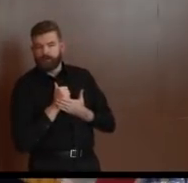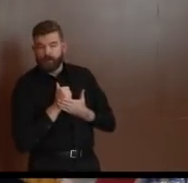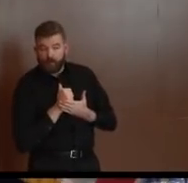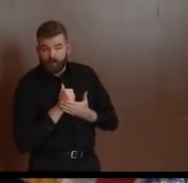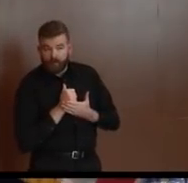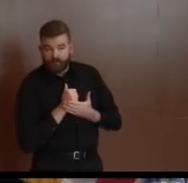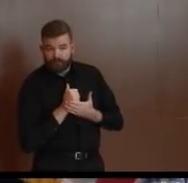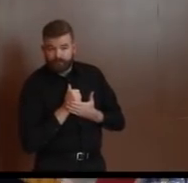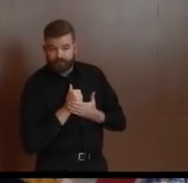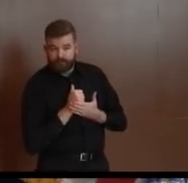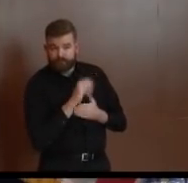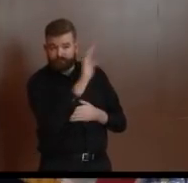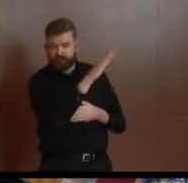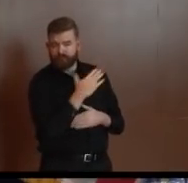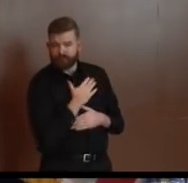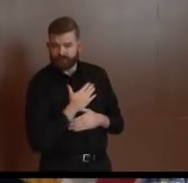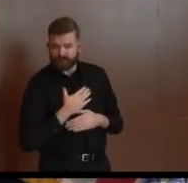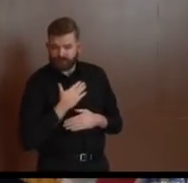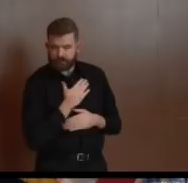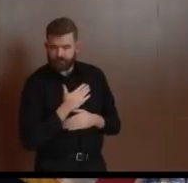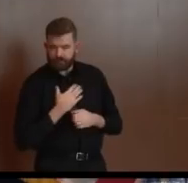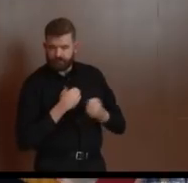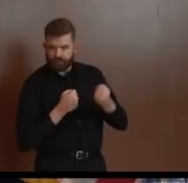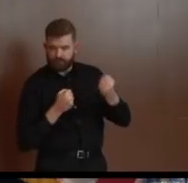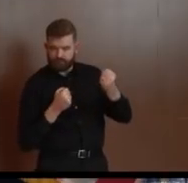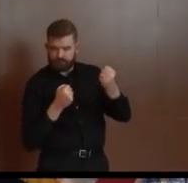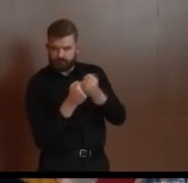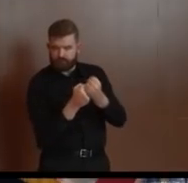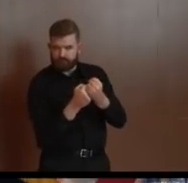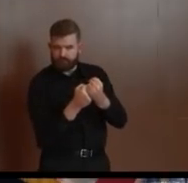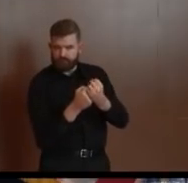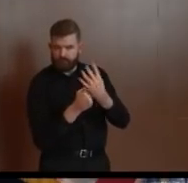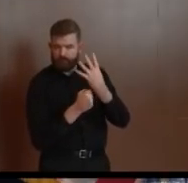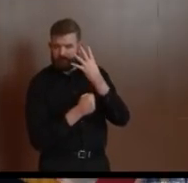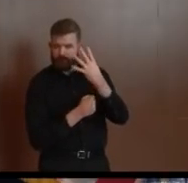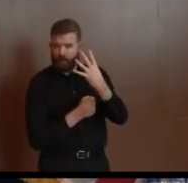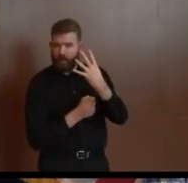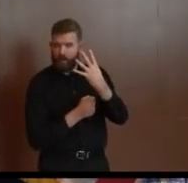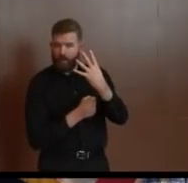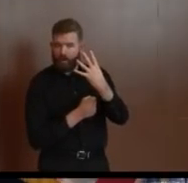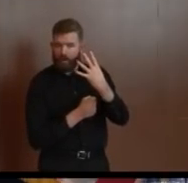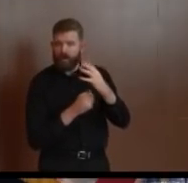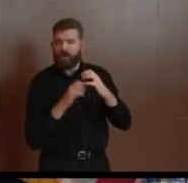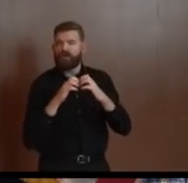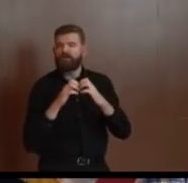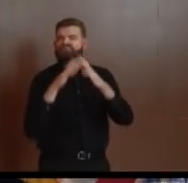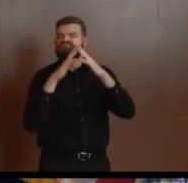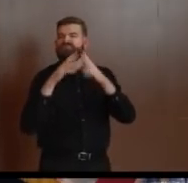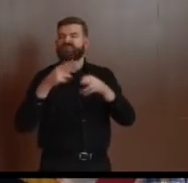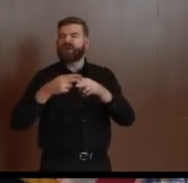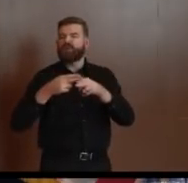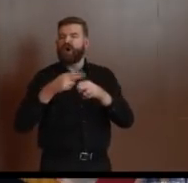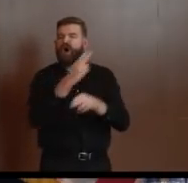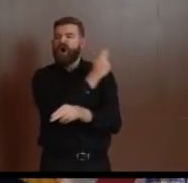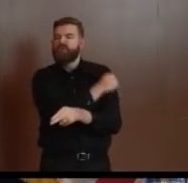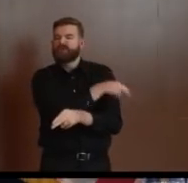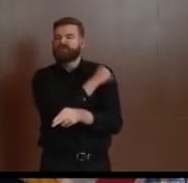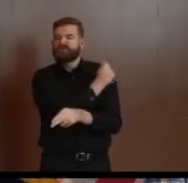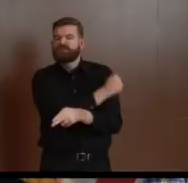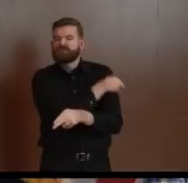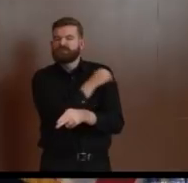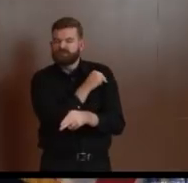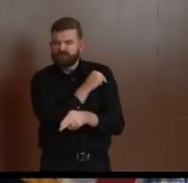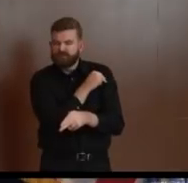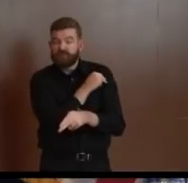for four pop-up field hospitals that FEMA Region 2 would be the primary federal interface with. The